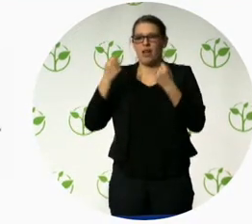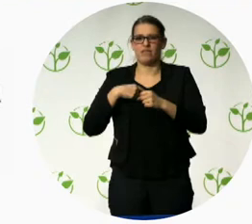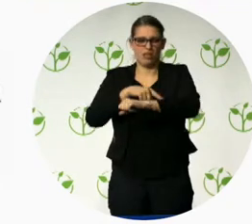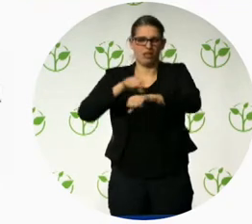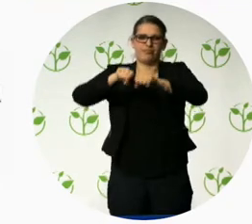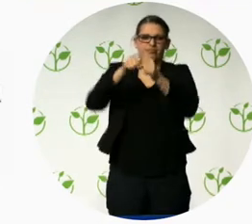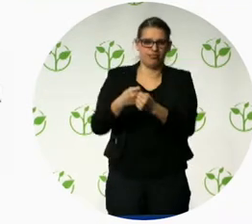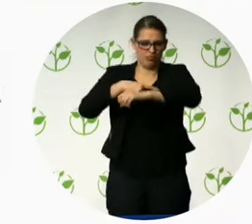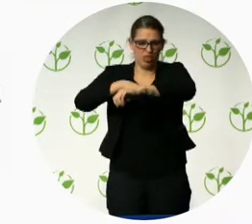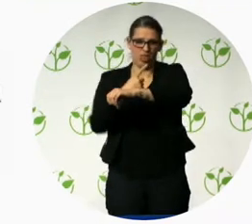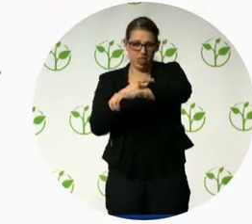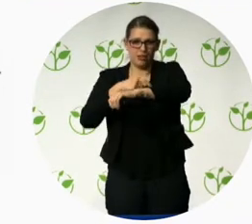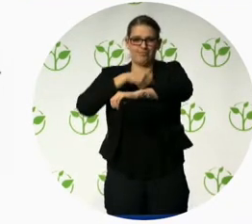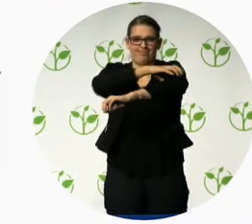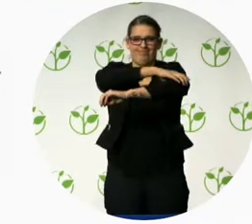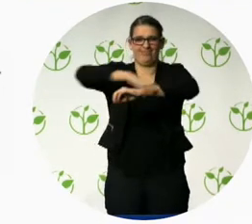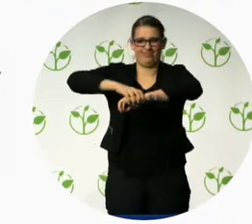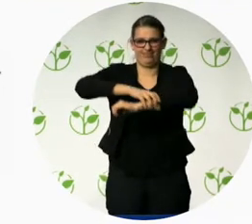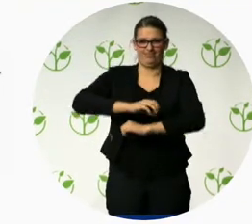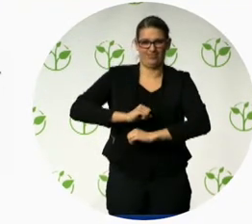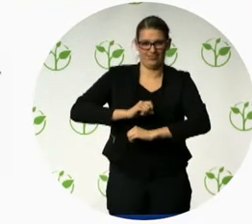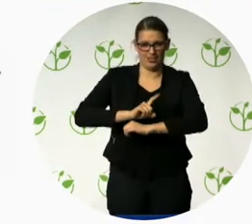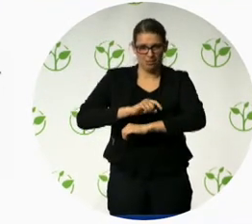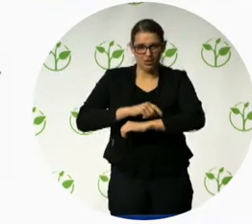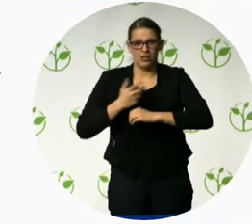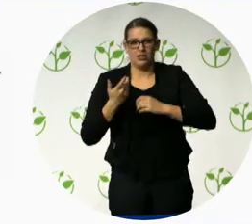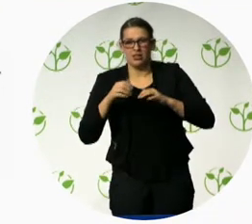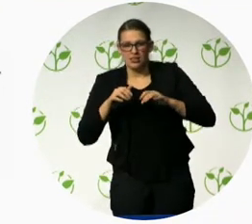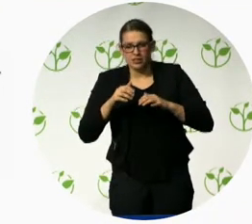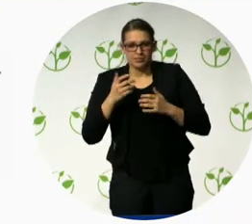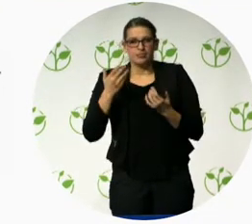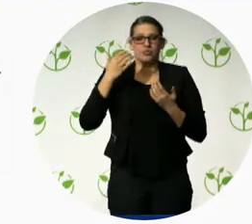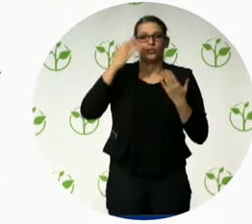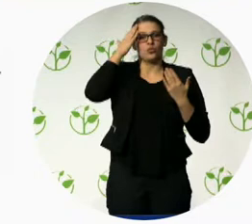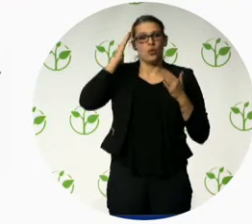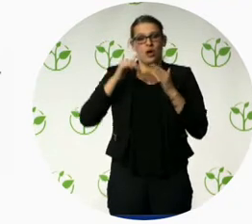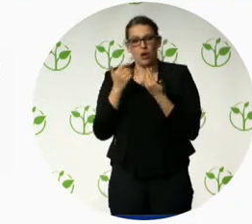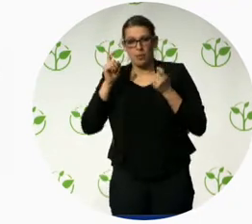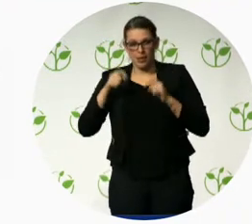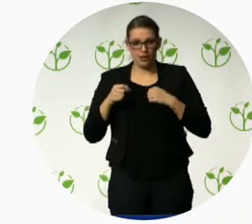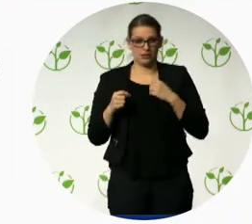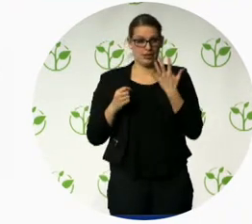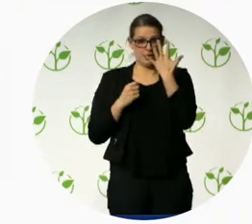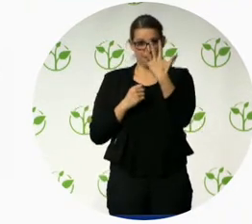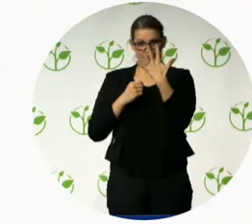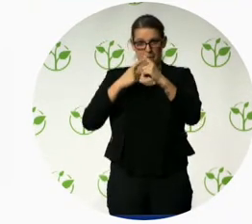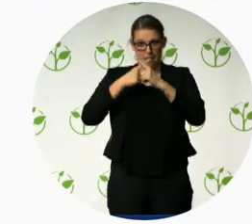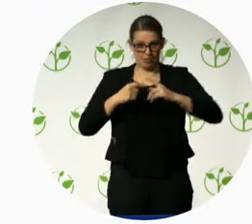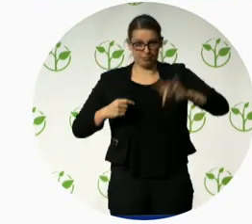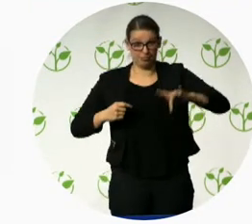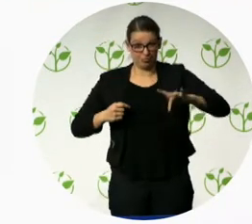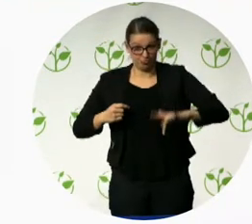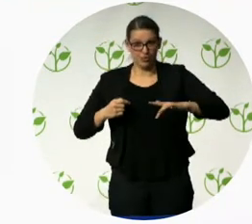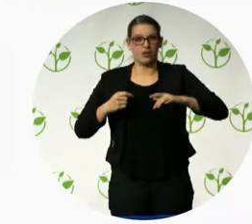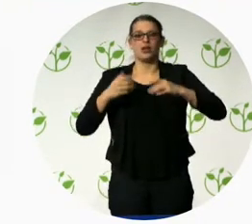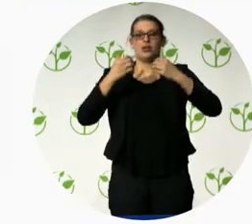and just wants to type, he's going to hit a shift key five times and type one-handed. That's true inclusive design. But for